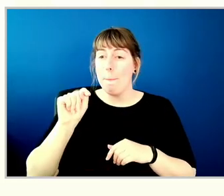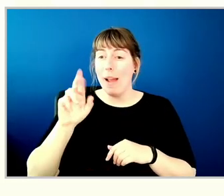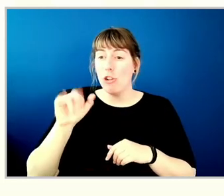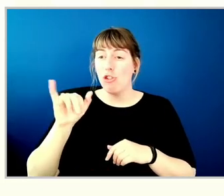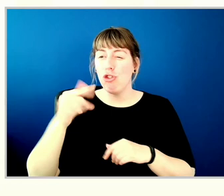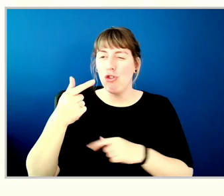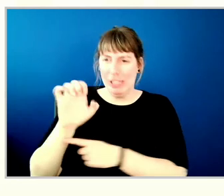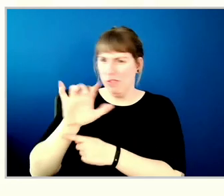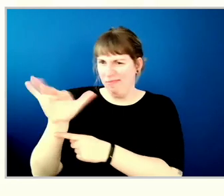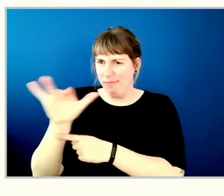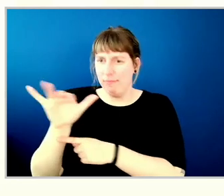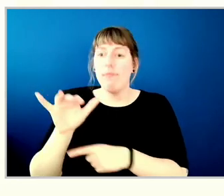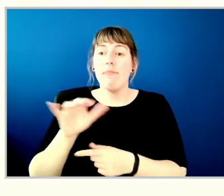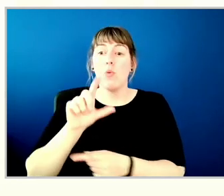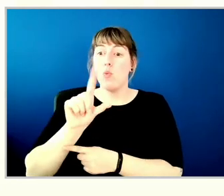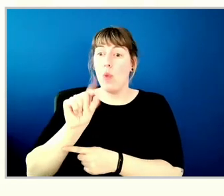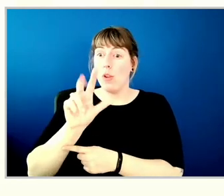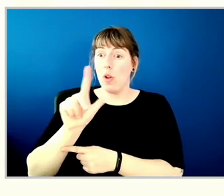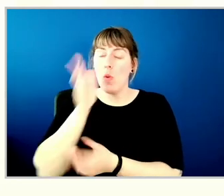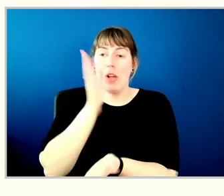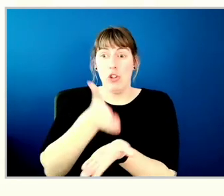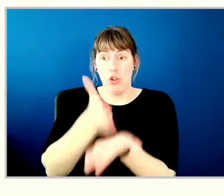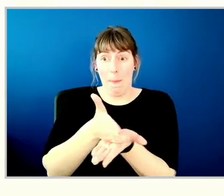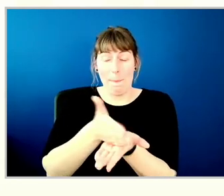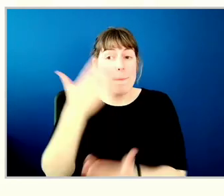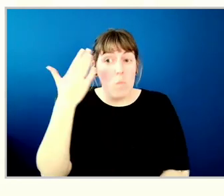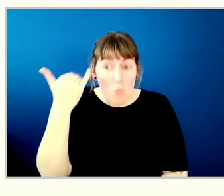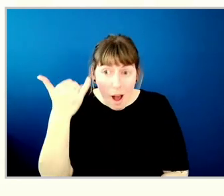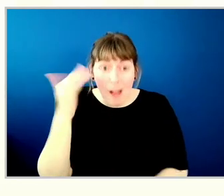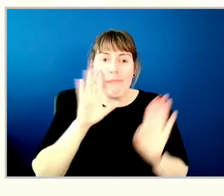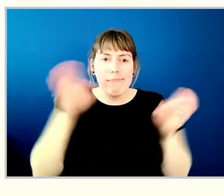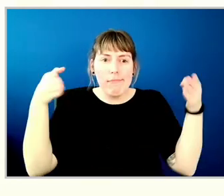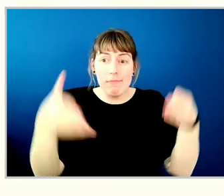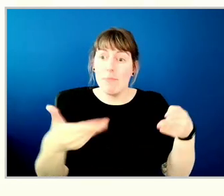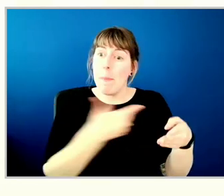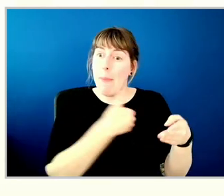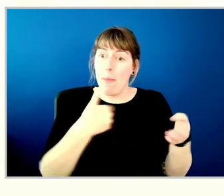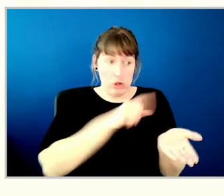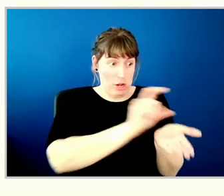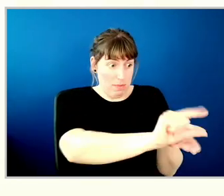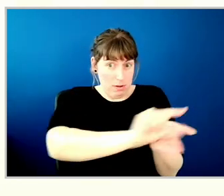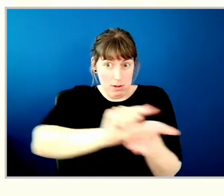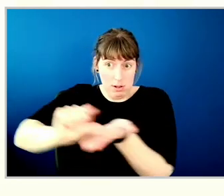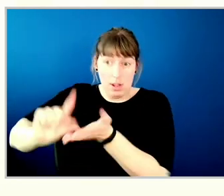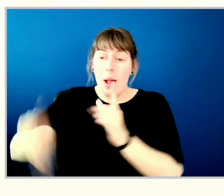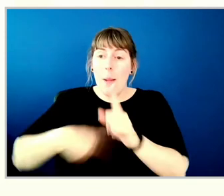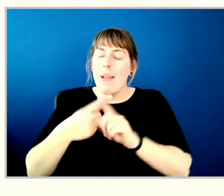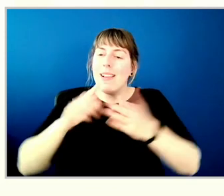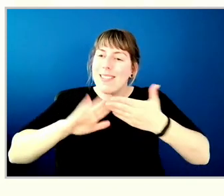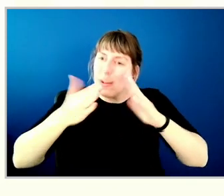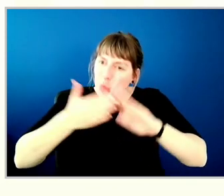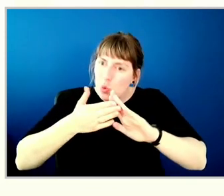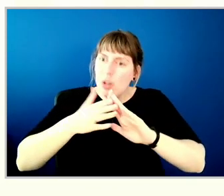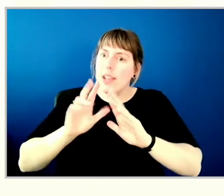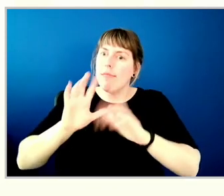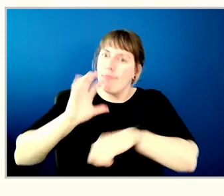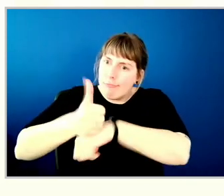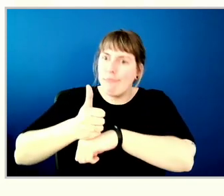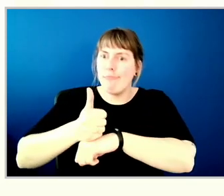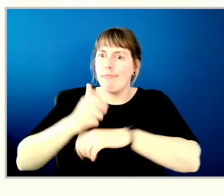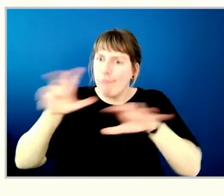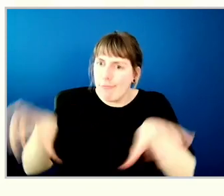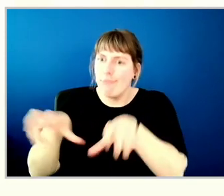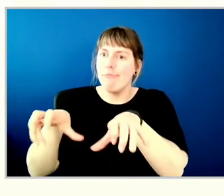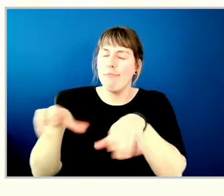2023 to focus more on membership dividend and our community initiatives. Because